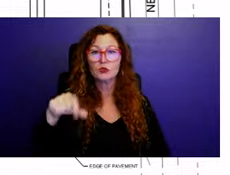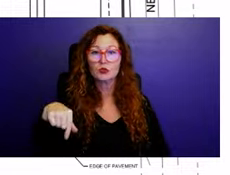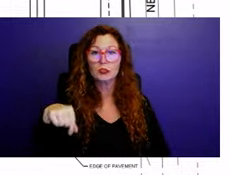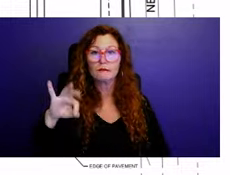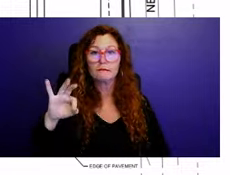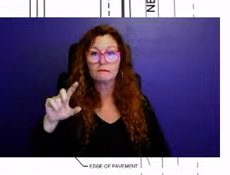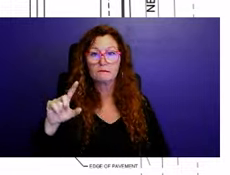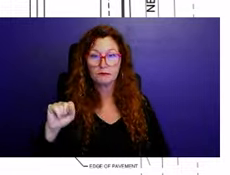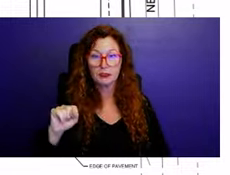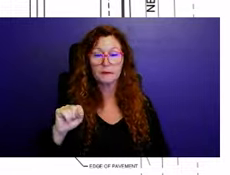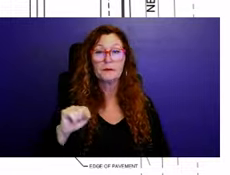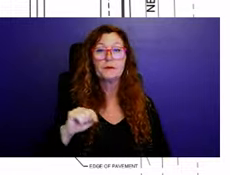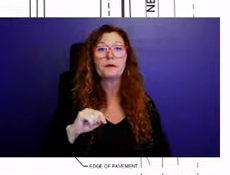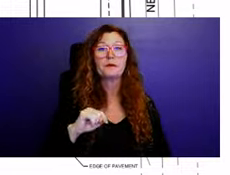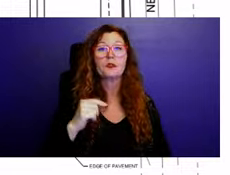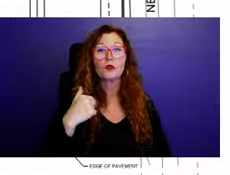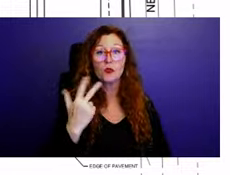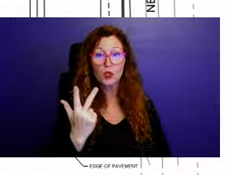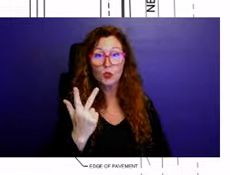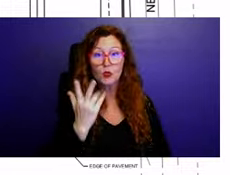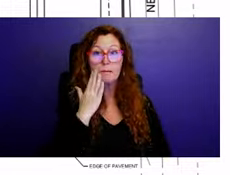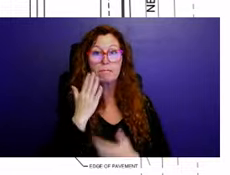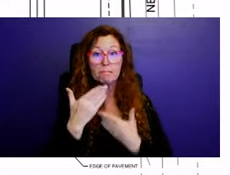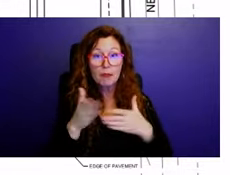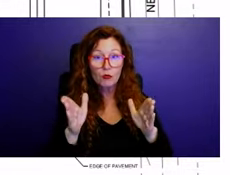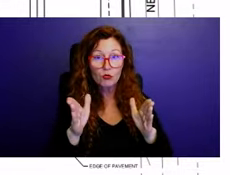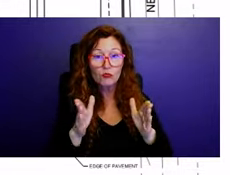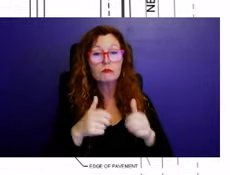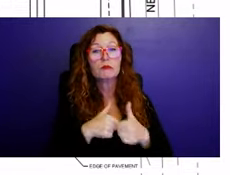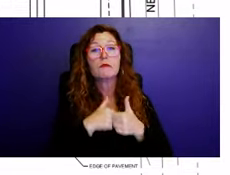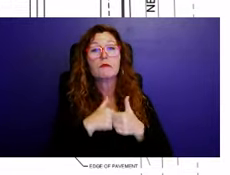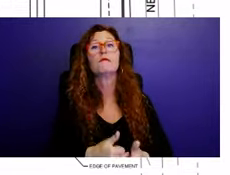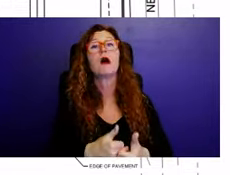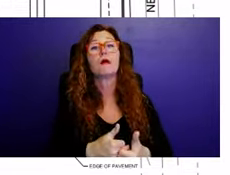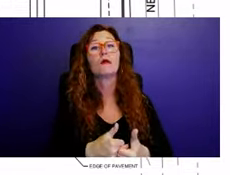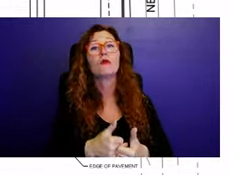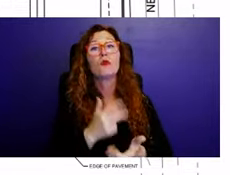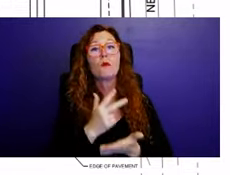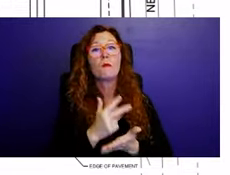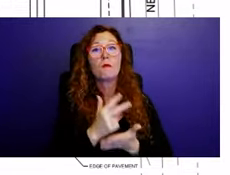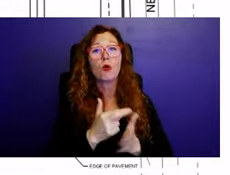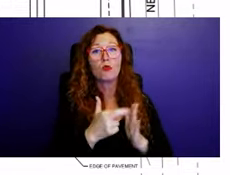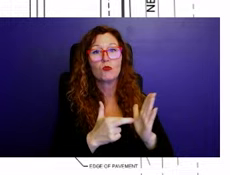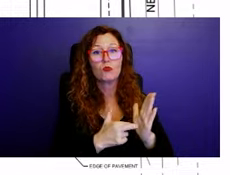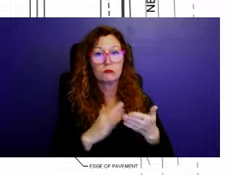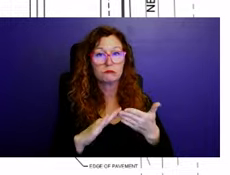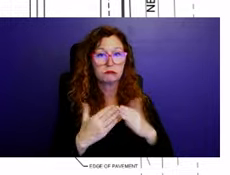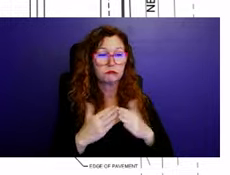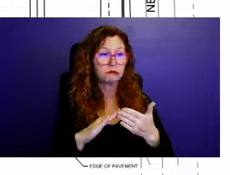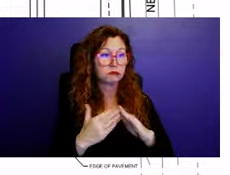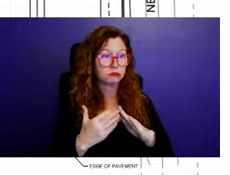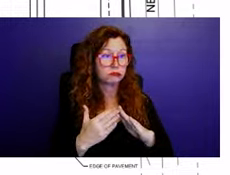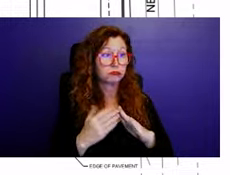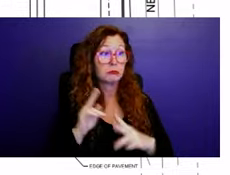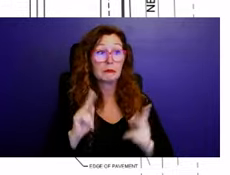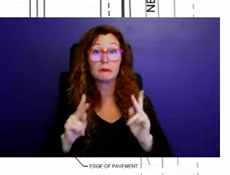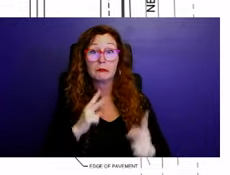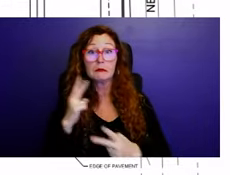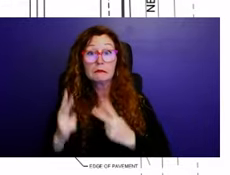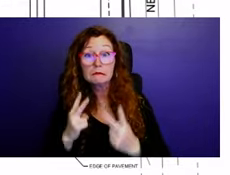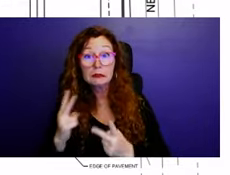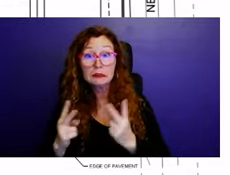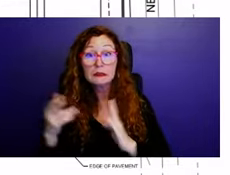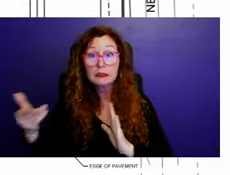have parking that meet the city's parking standard. Four guest parking spaces, a covered bicycle rack, and mail kiosk have been